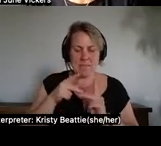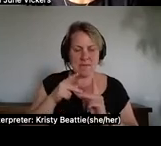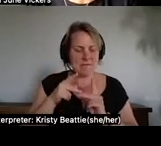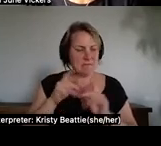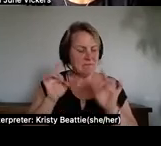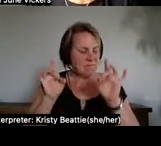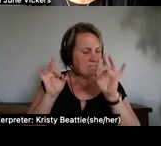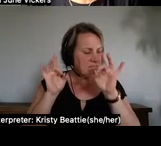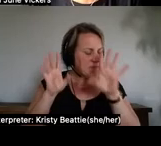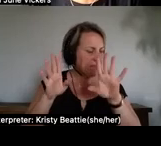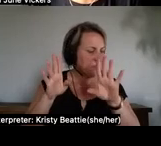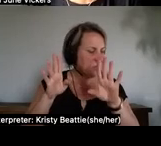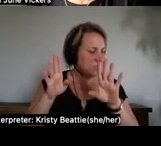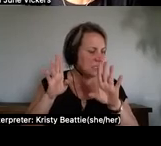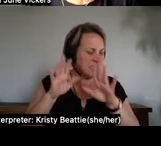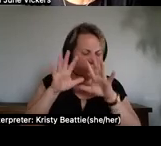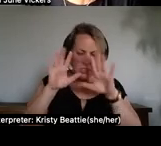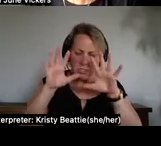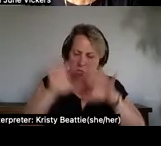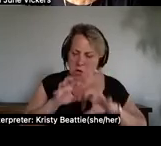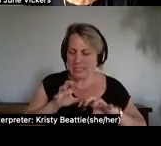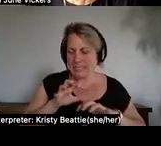how is it that